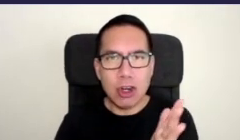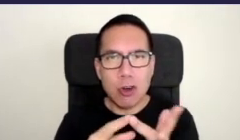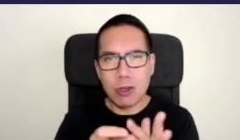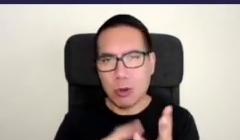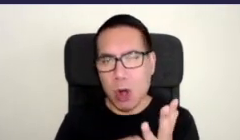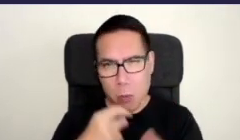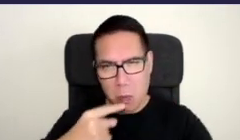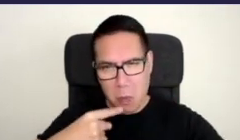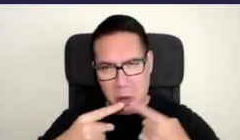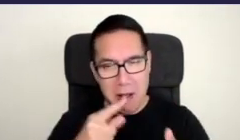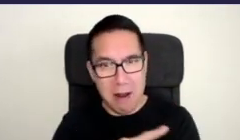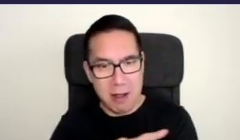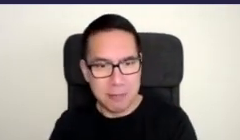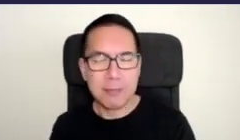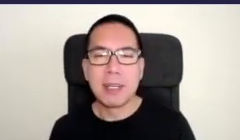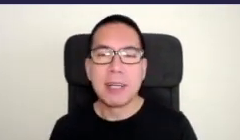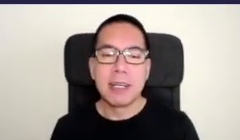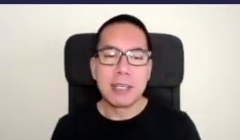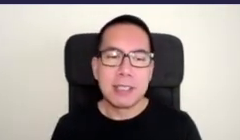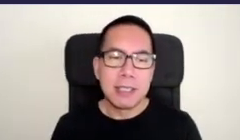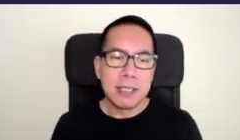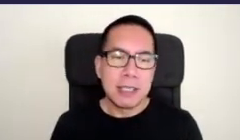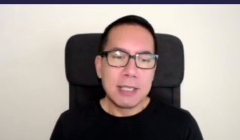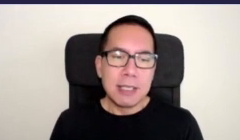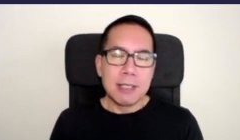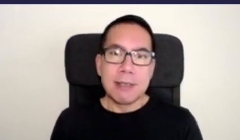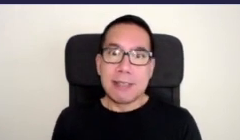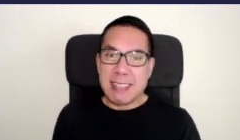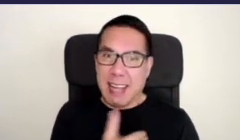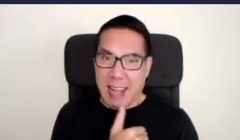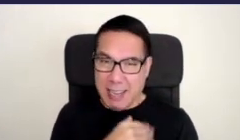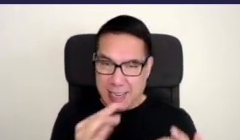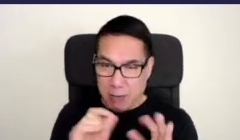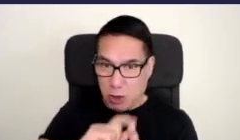the Heart Gardening Project connects to address disconnections